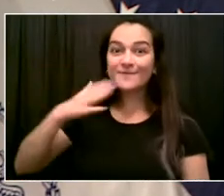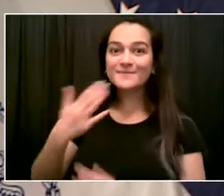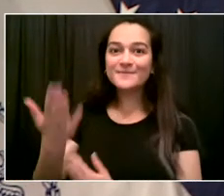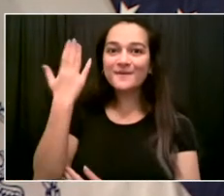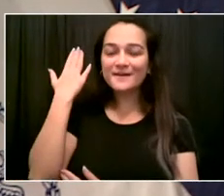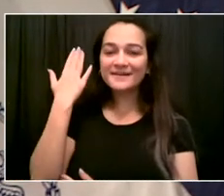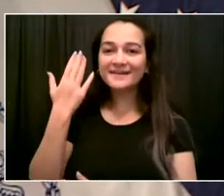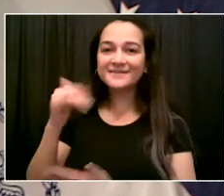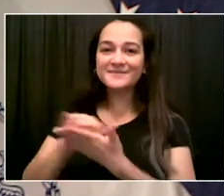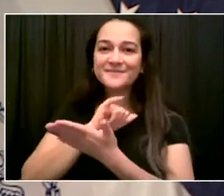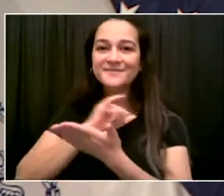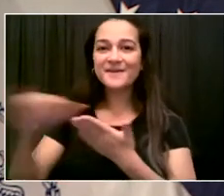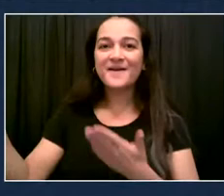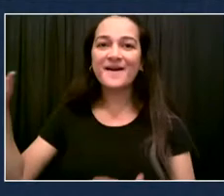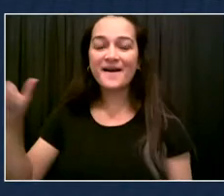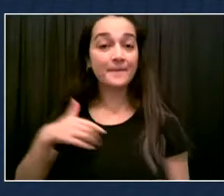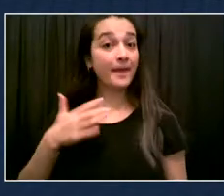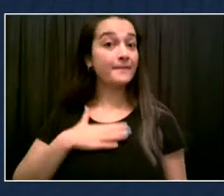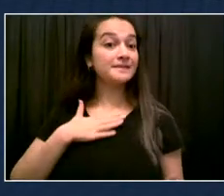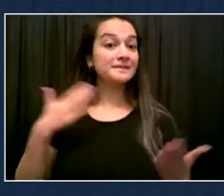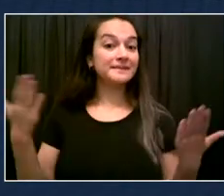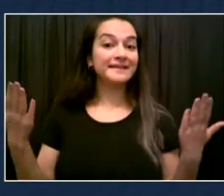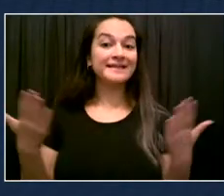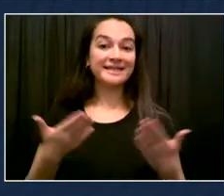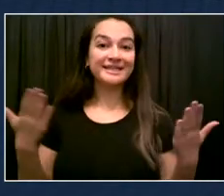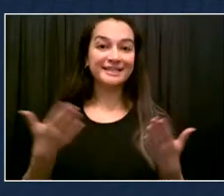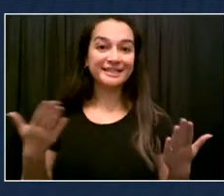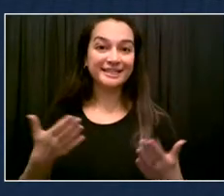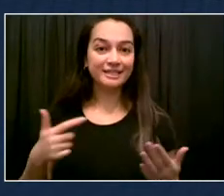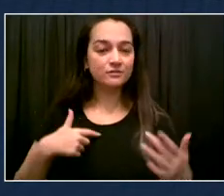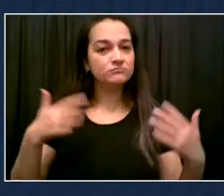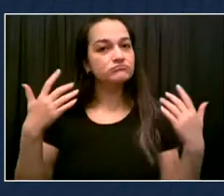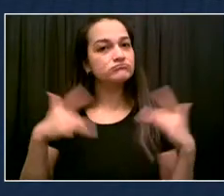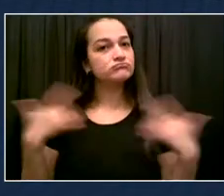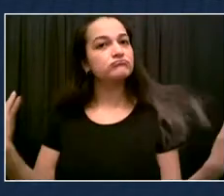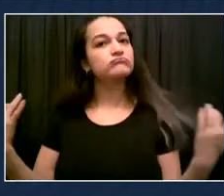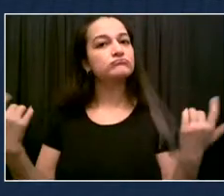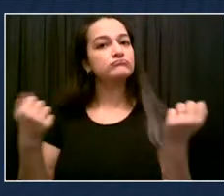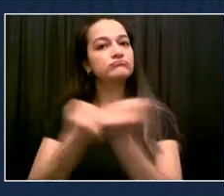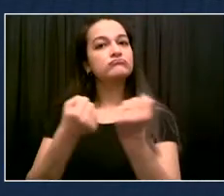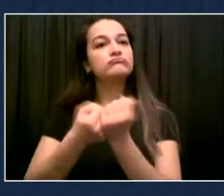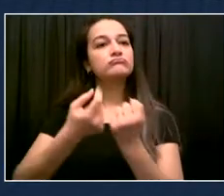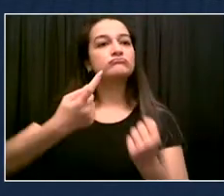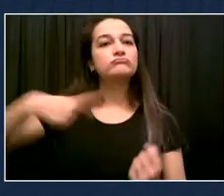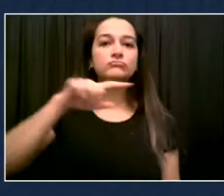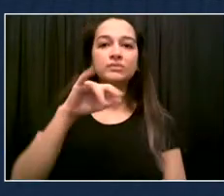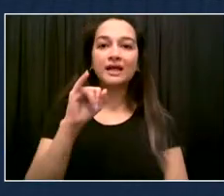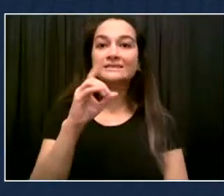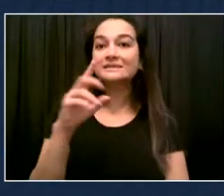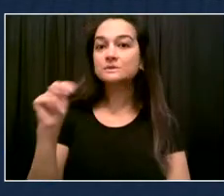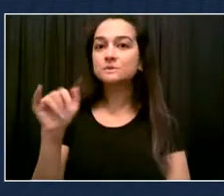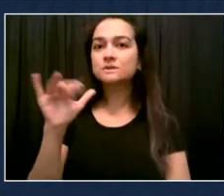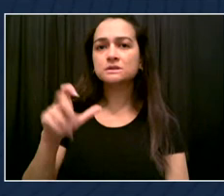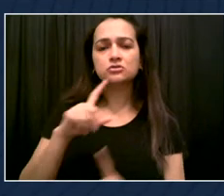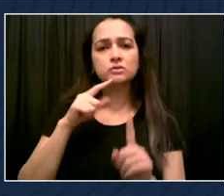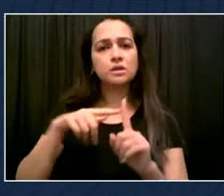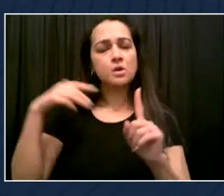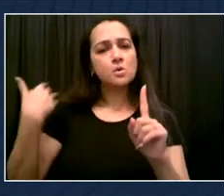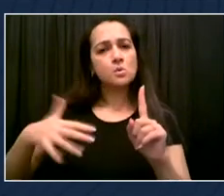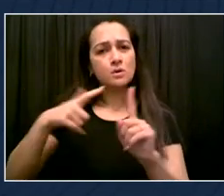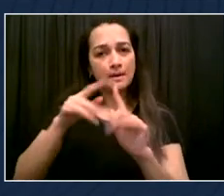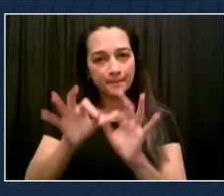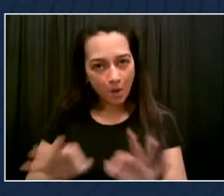It's good to be here supporting IDNYC. It's proven to be such an important program for our immigrants.